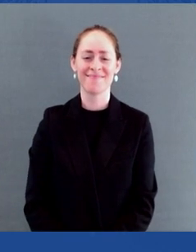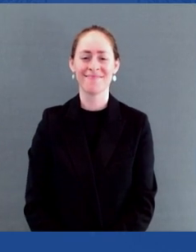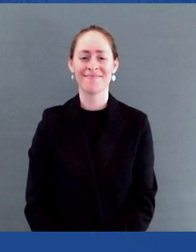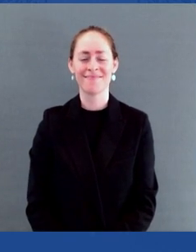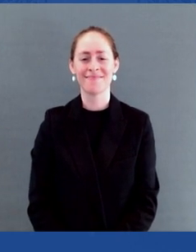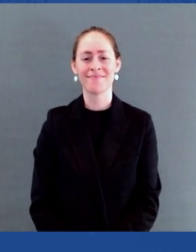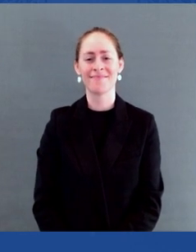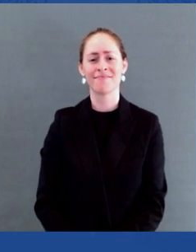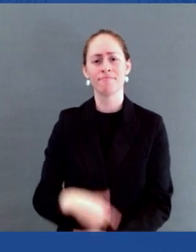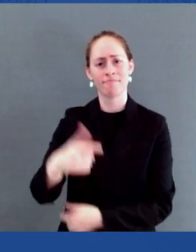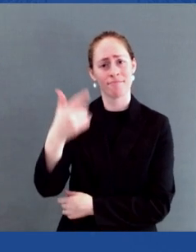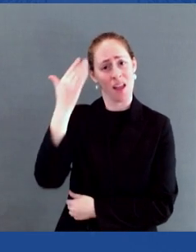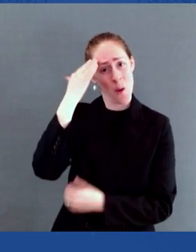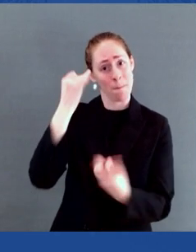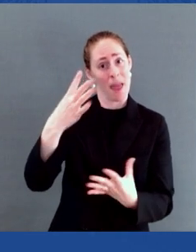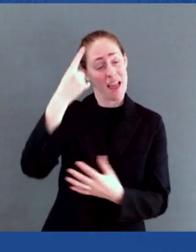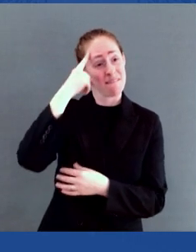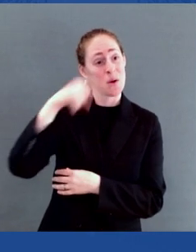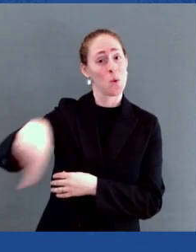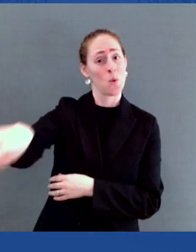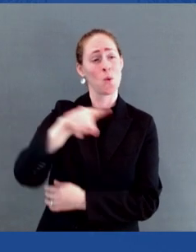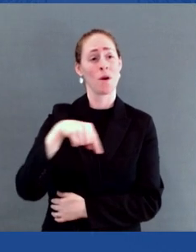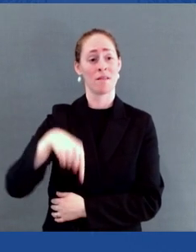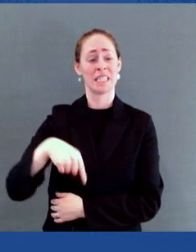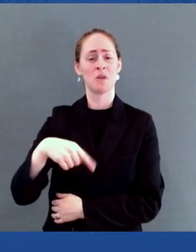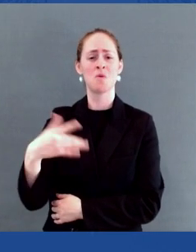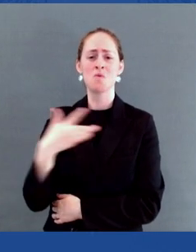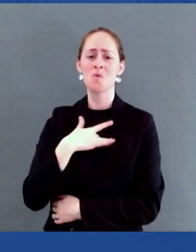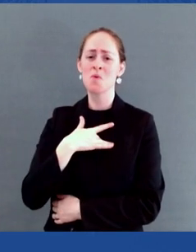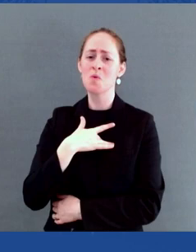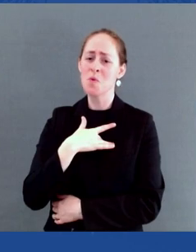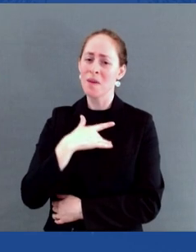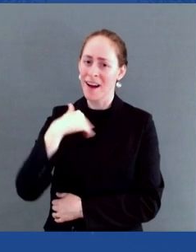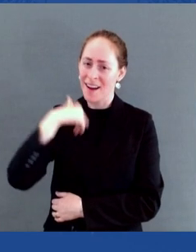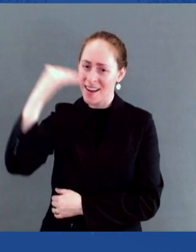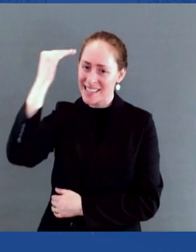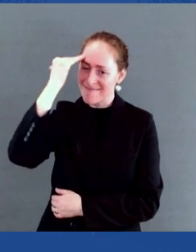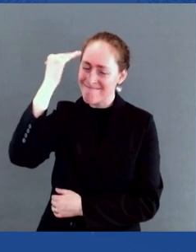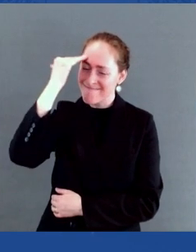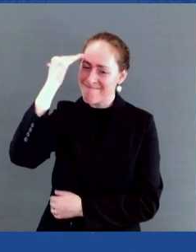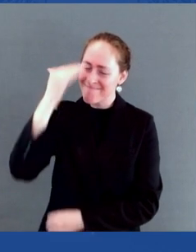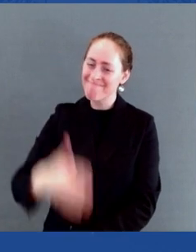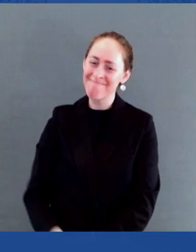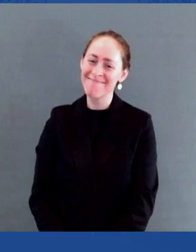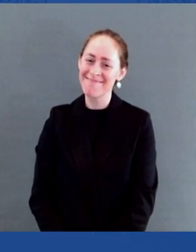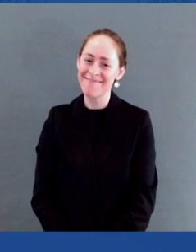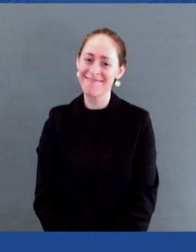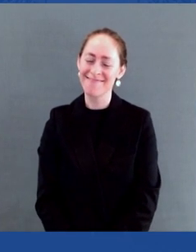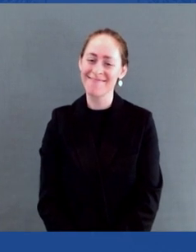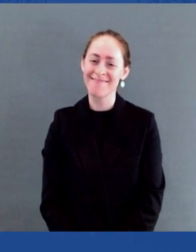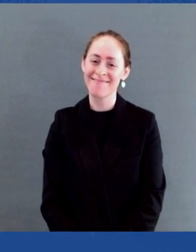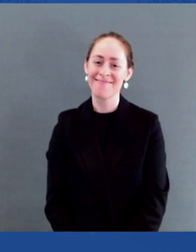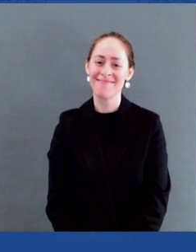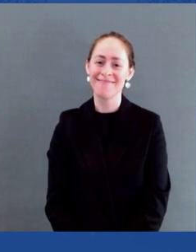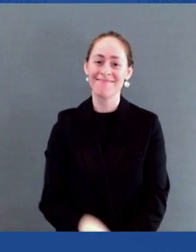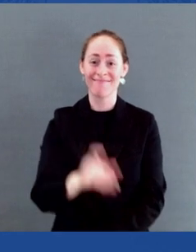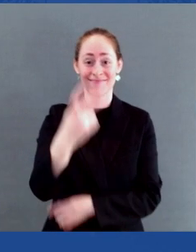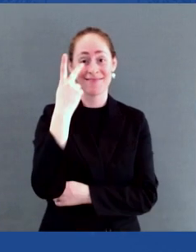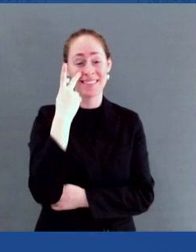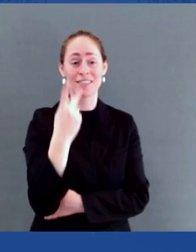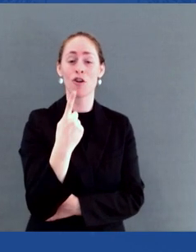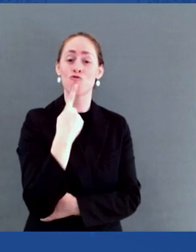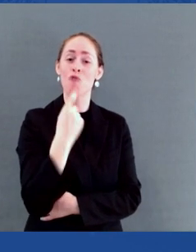a two-story tall red ribbon on the North Portico, the White House, to remember how far we've come